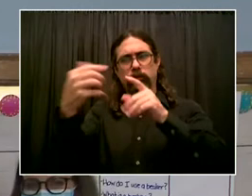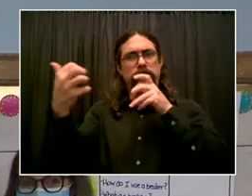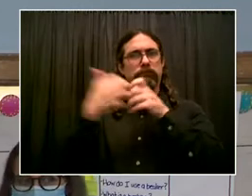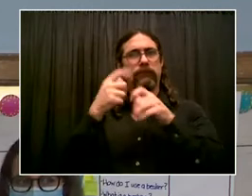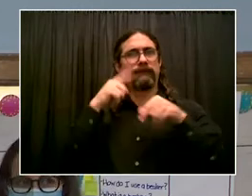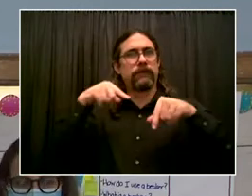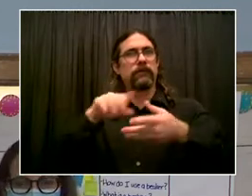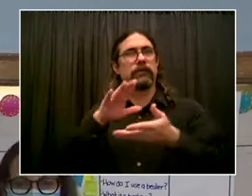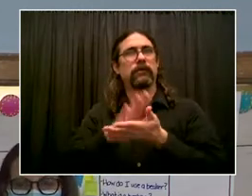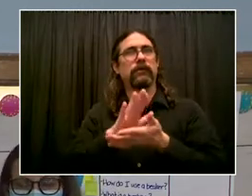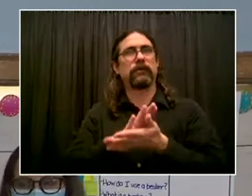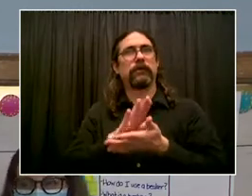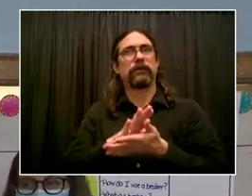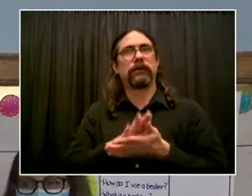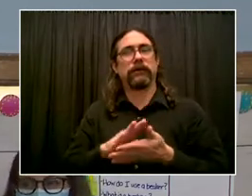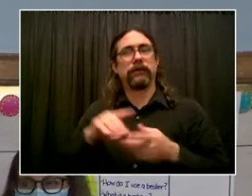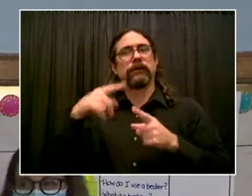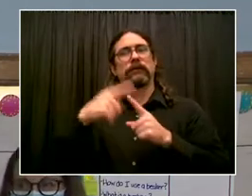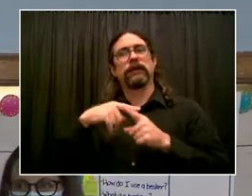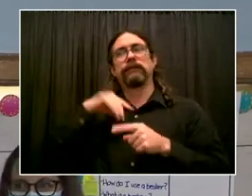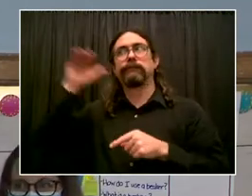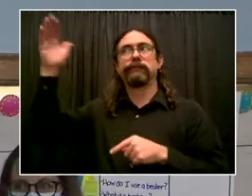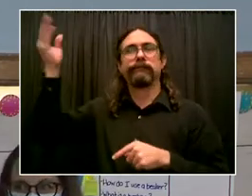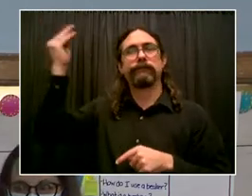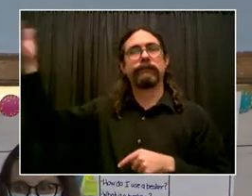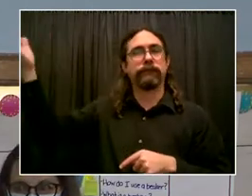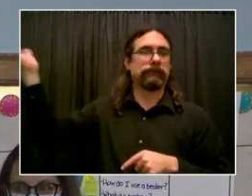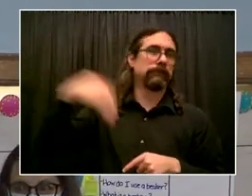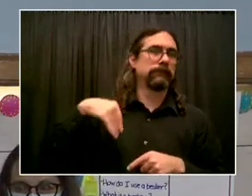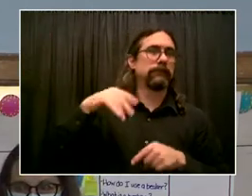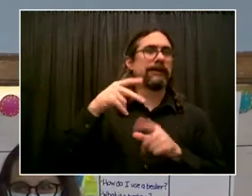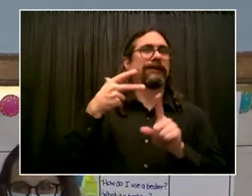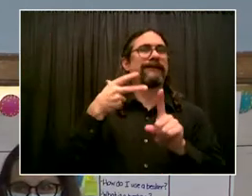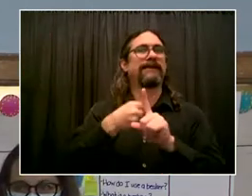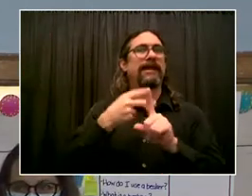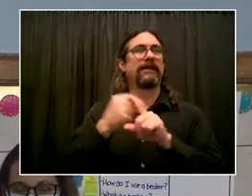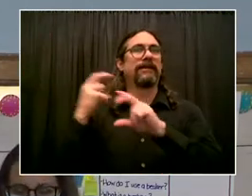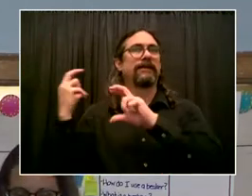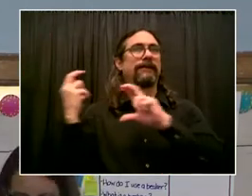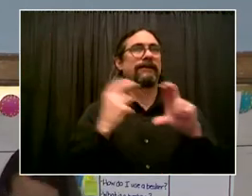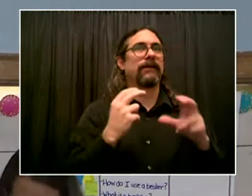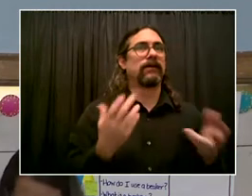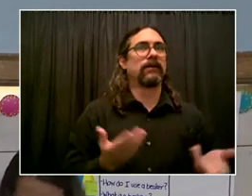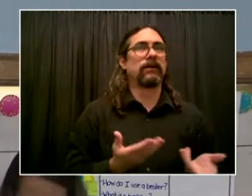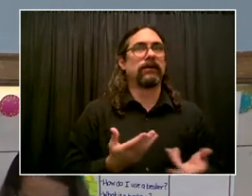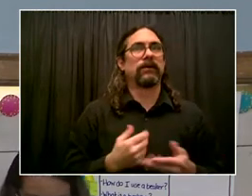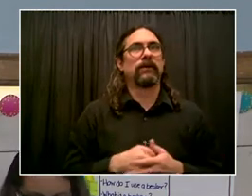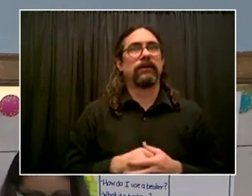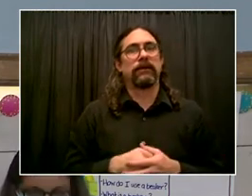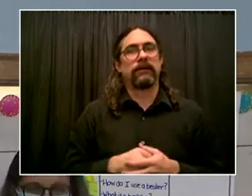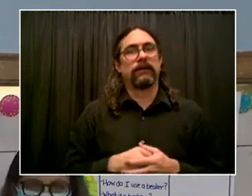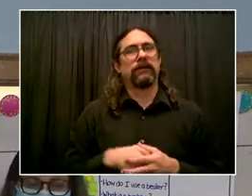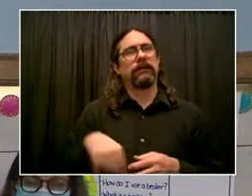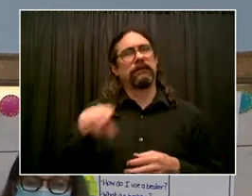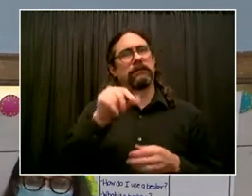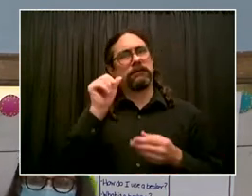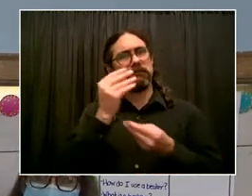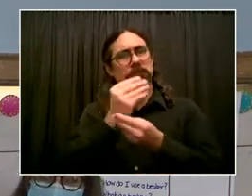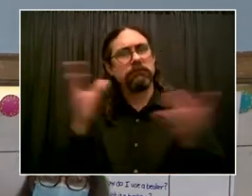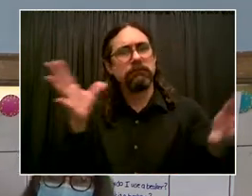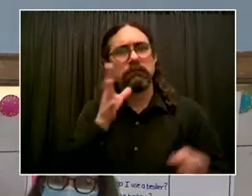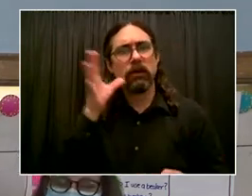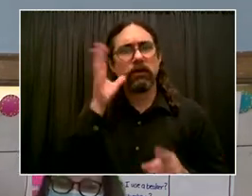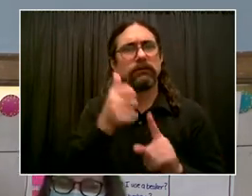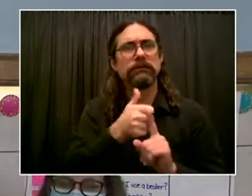be at the school anyway. And so I definitely saw people. We had a vaccination station last week. People